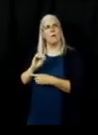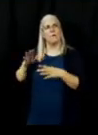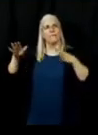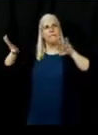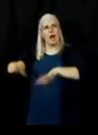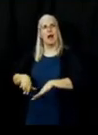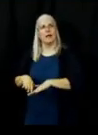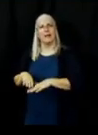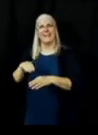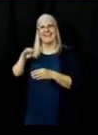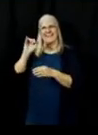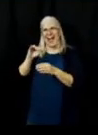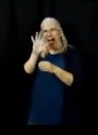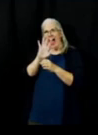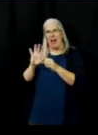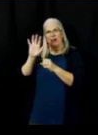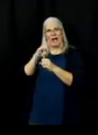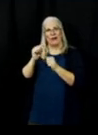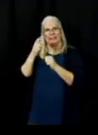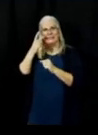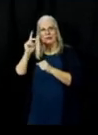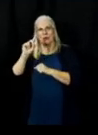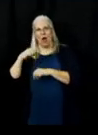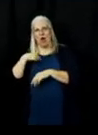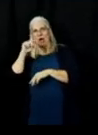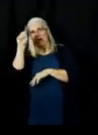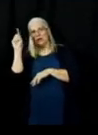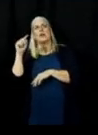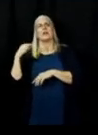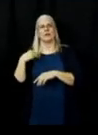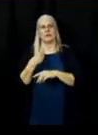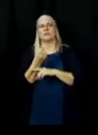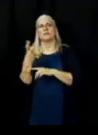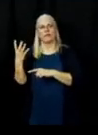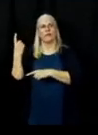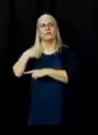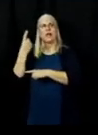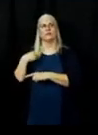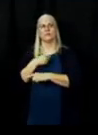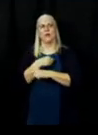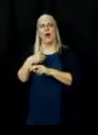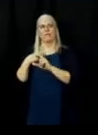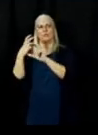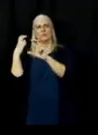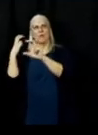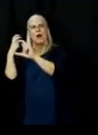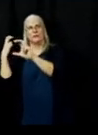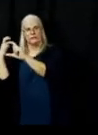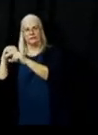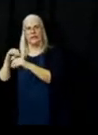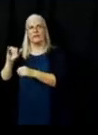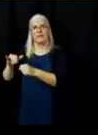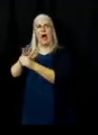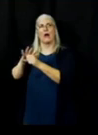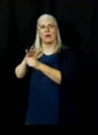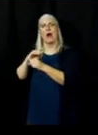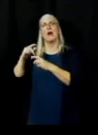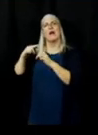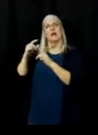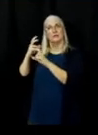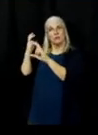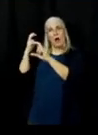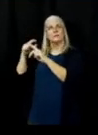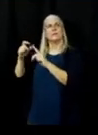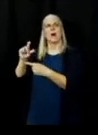for multiple days we've had engines in here. They're familiar with those structures and those improvements, those homes and